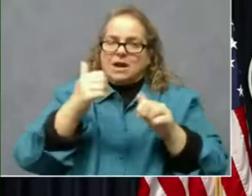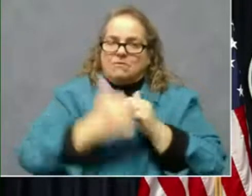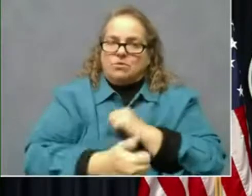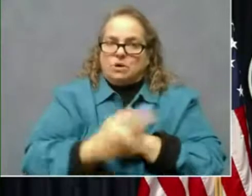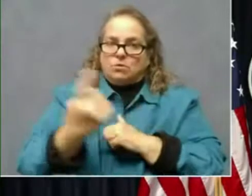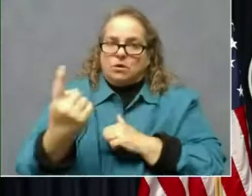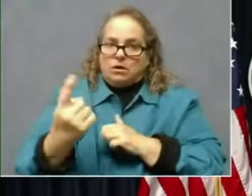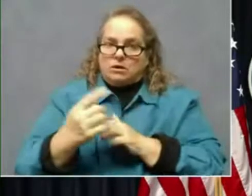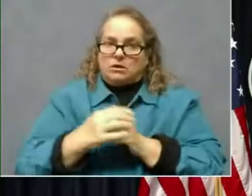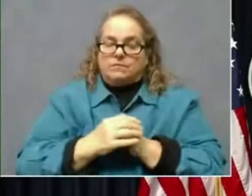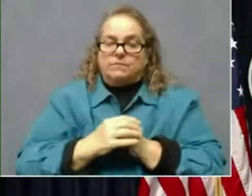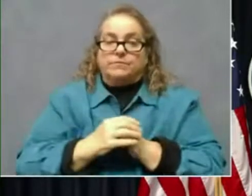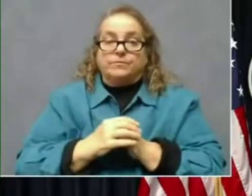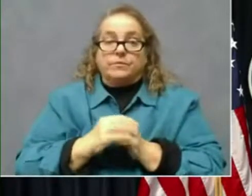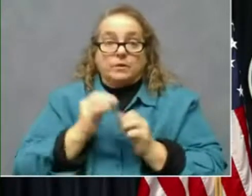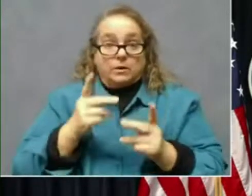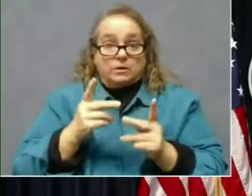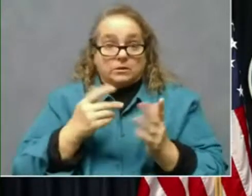All are we any closer?